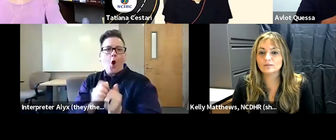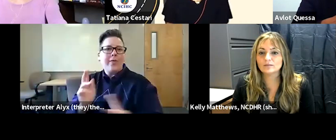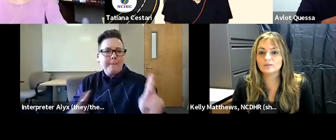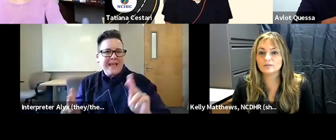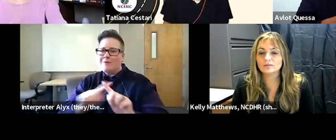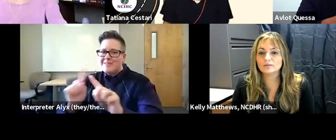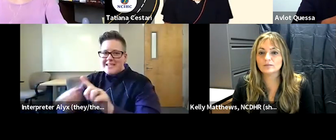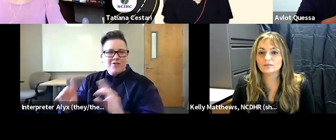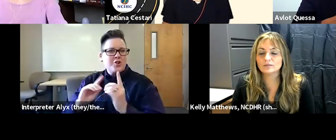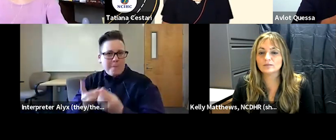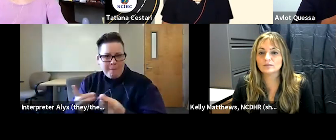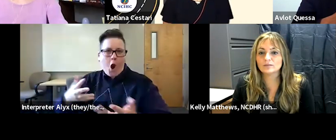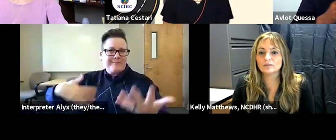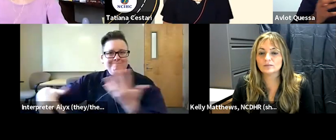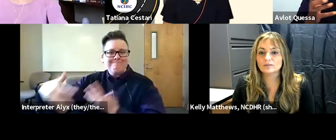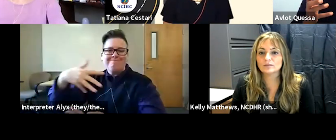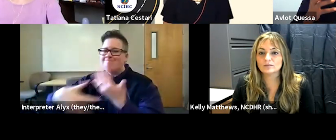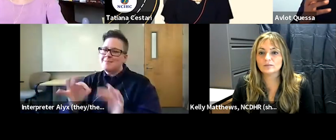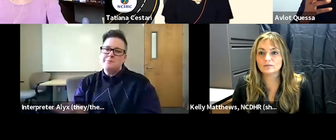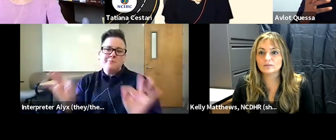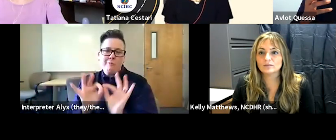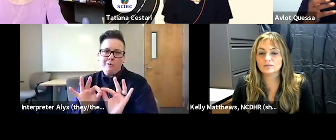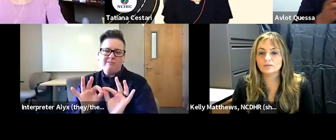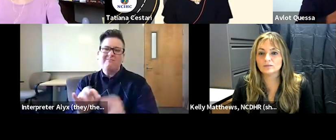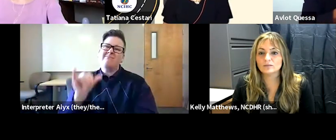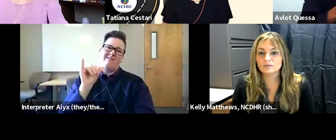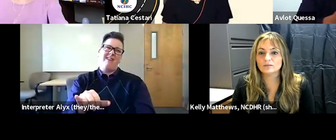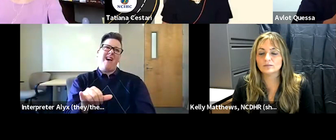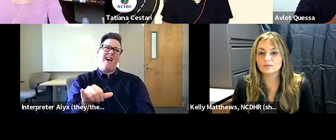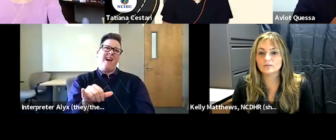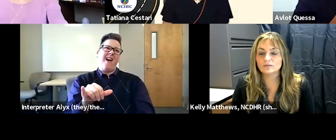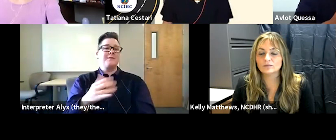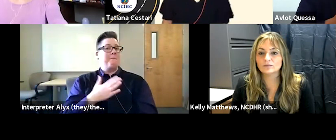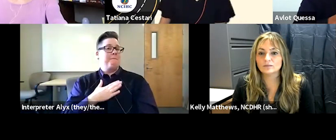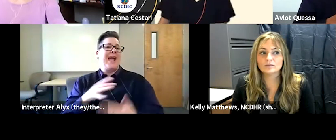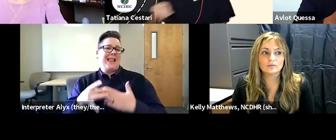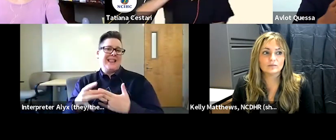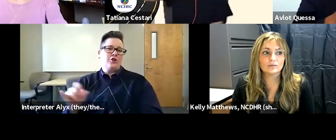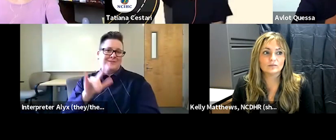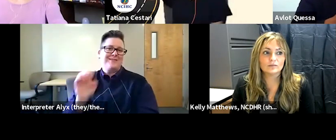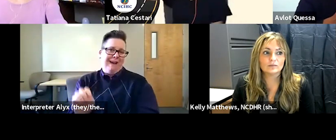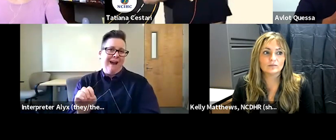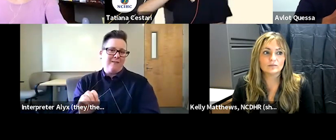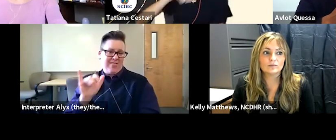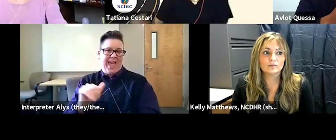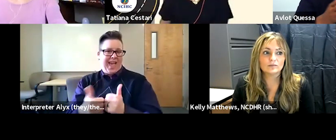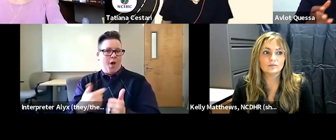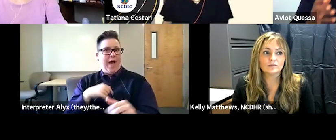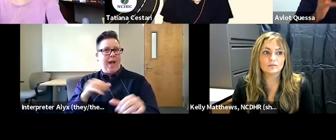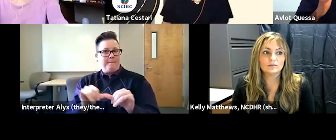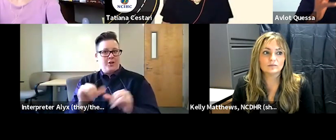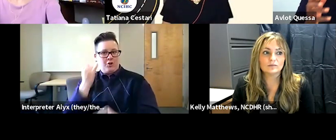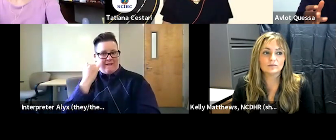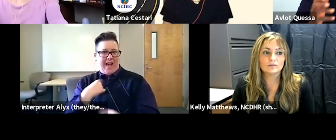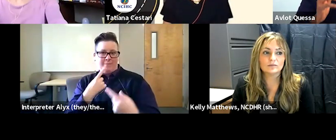important um i that that's how my my leadership style is that's how i measure success how